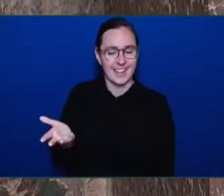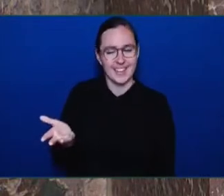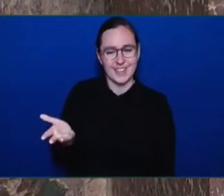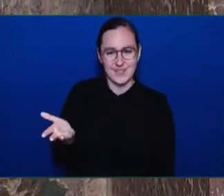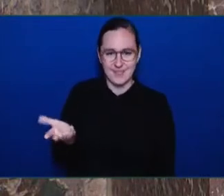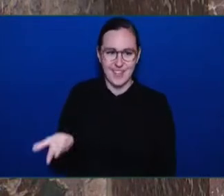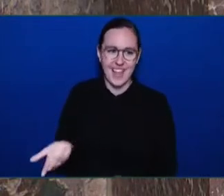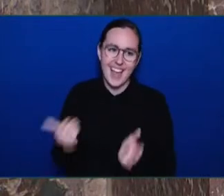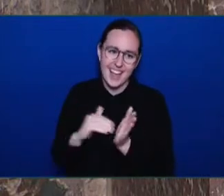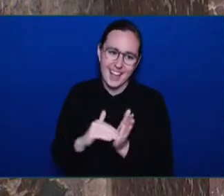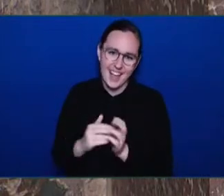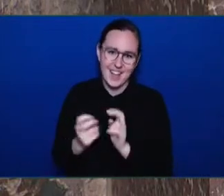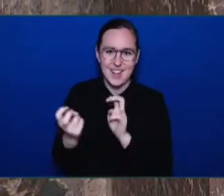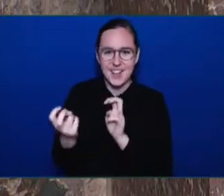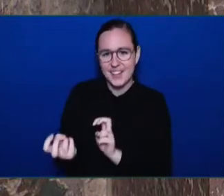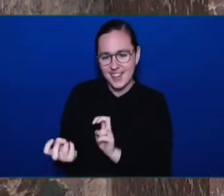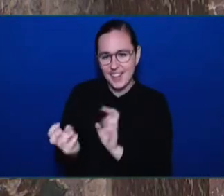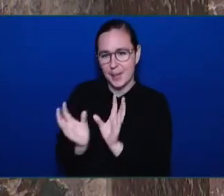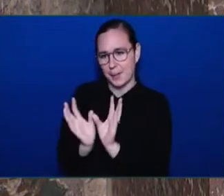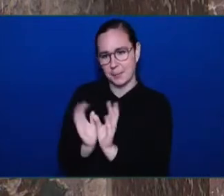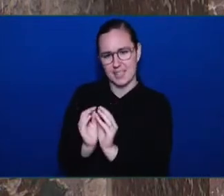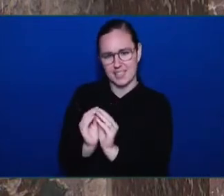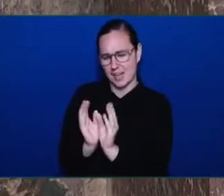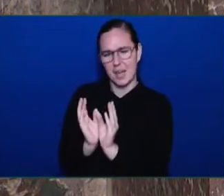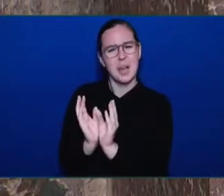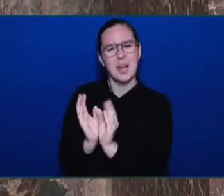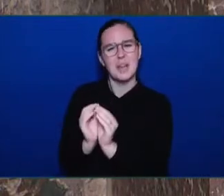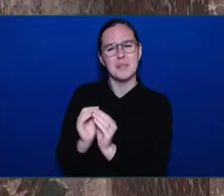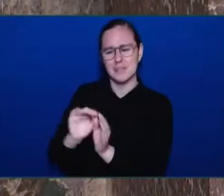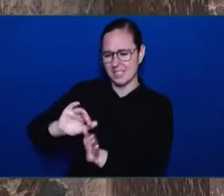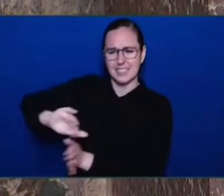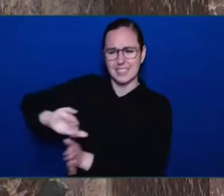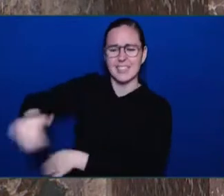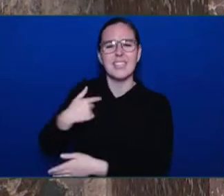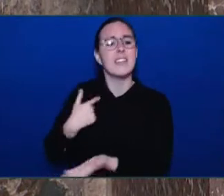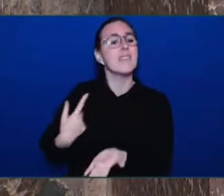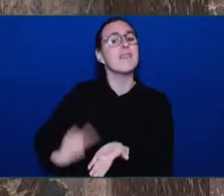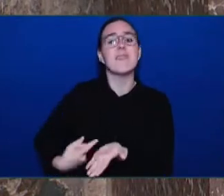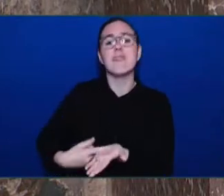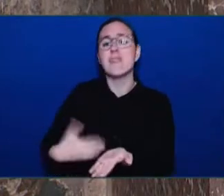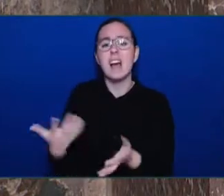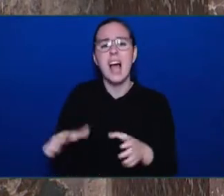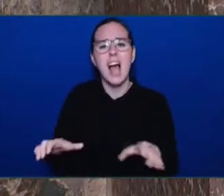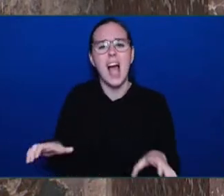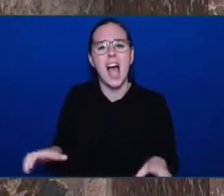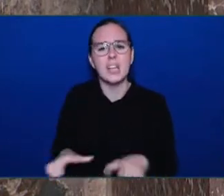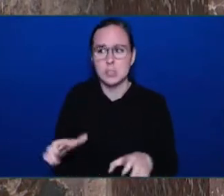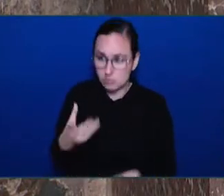responsibility for community safety, not shift blame to others. That's all we hear from this government.